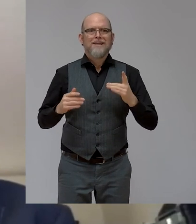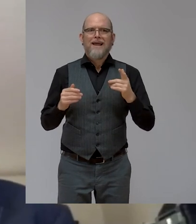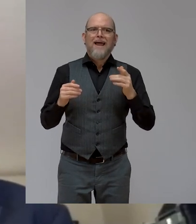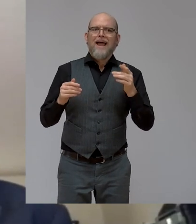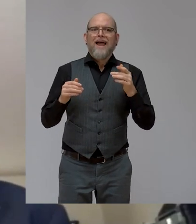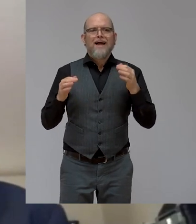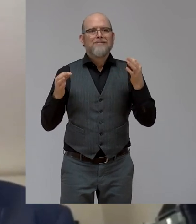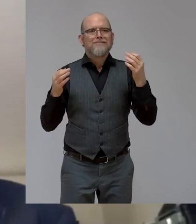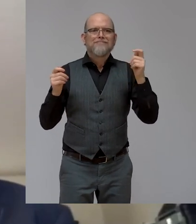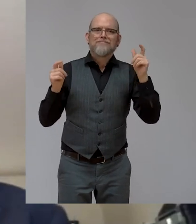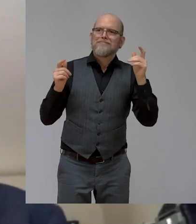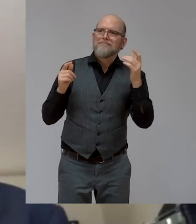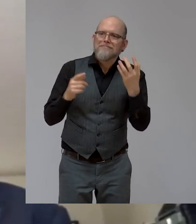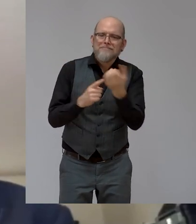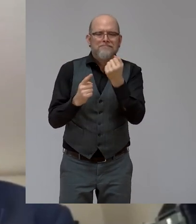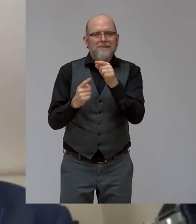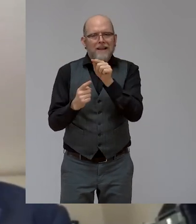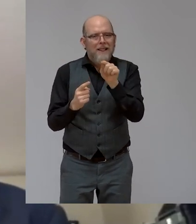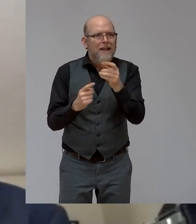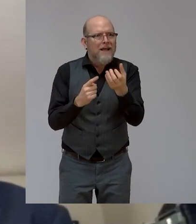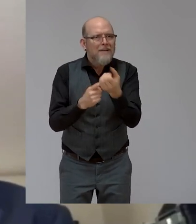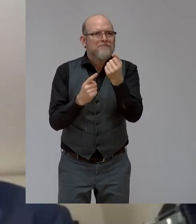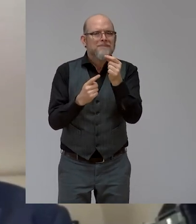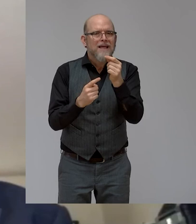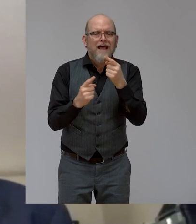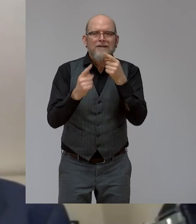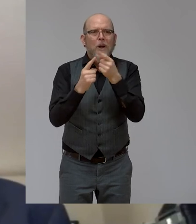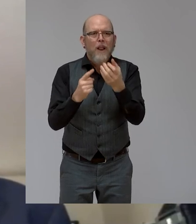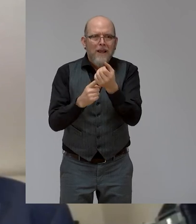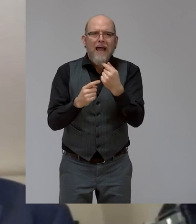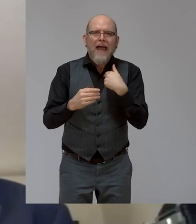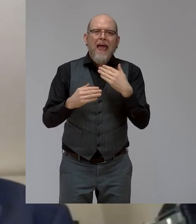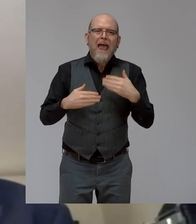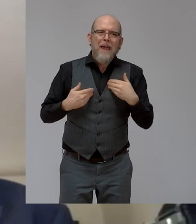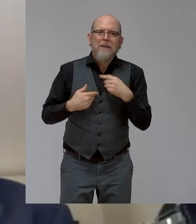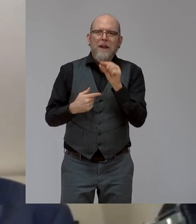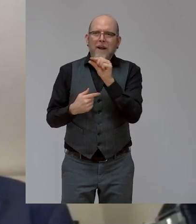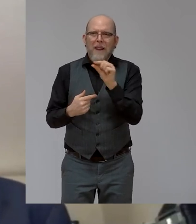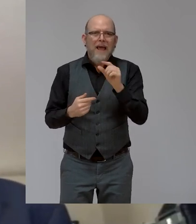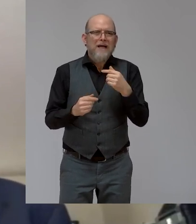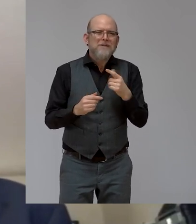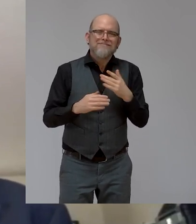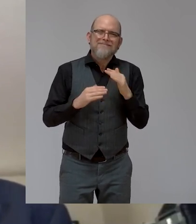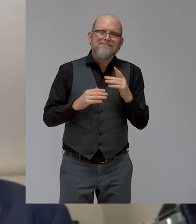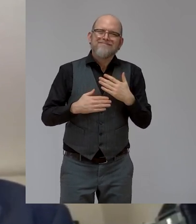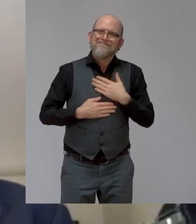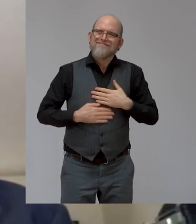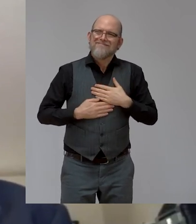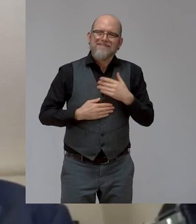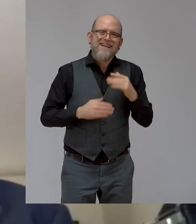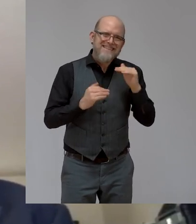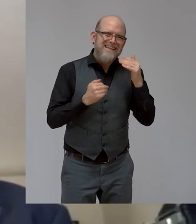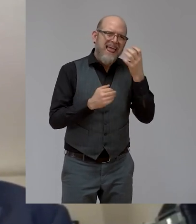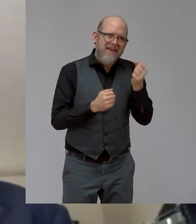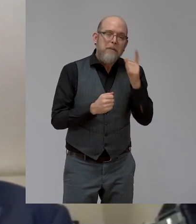thing to do. It is generally nice thing to do, to be happy with little. That's what people say. But I really think that